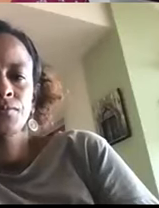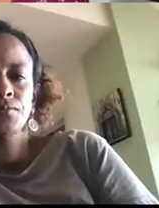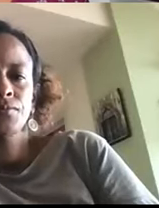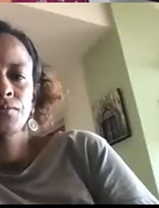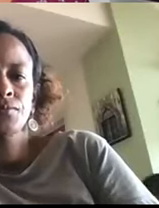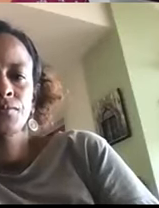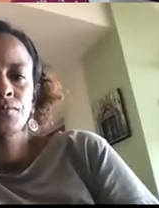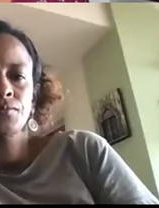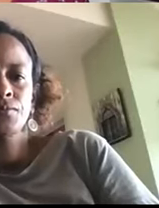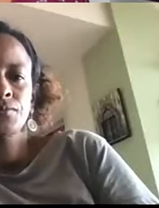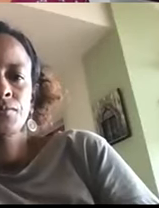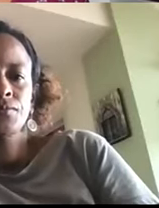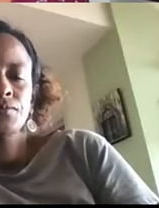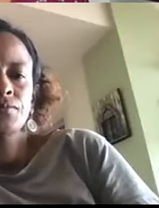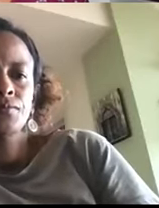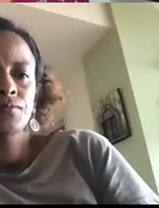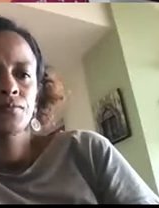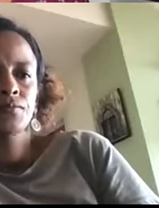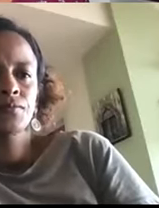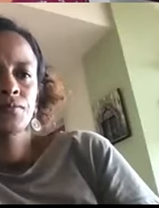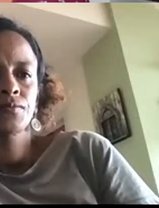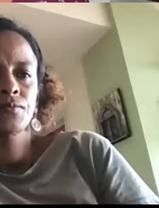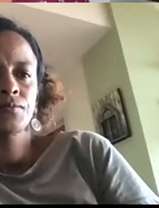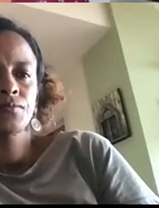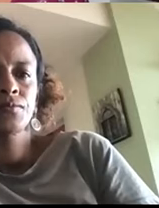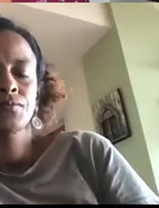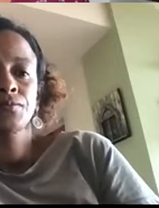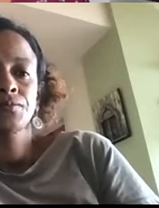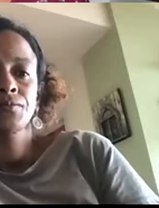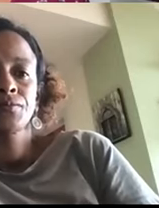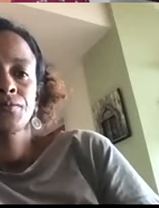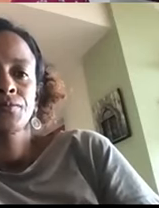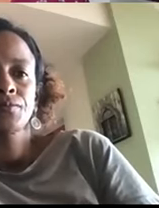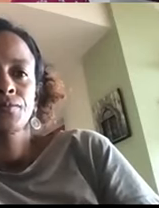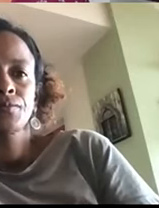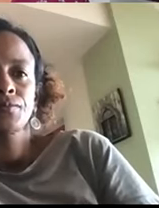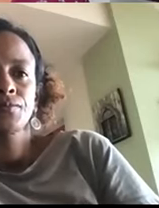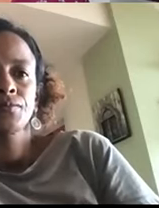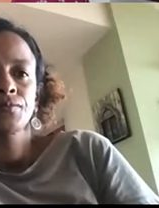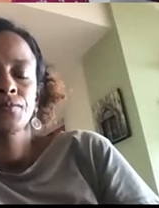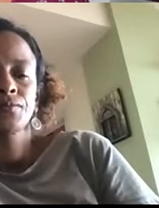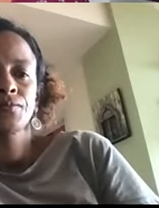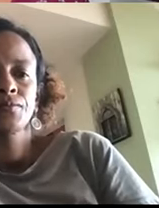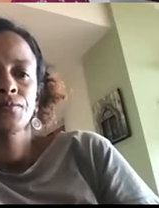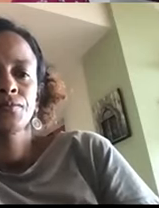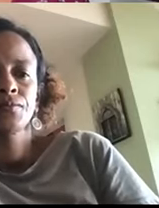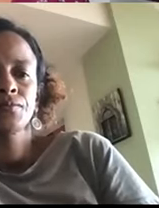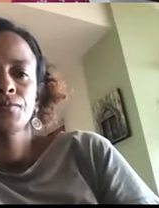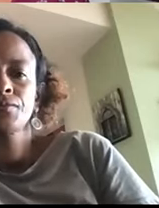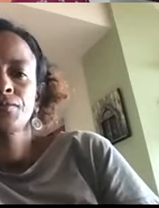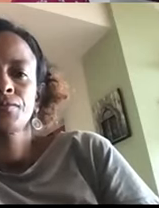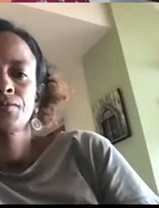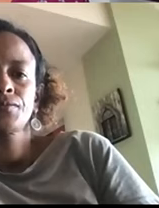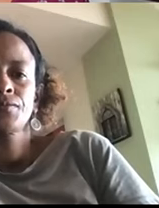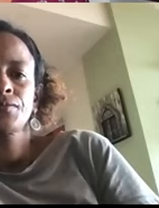organization, including universities, including corporate companies, have to respond to this new movement coming. We